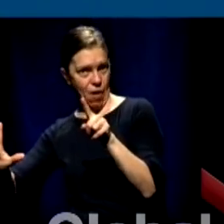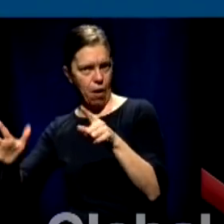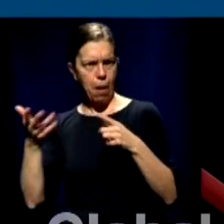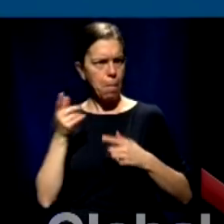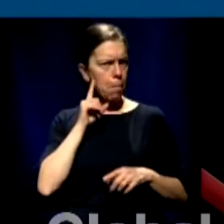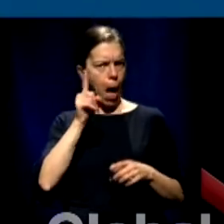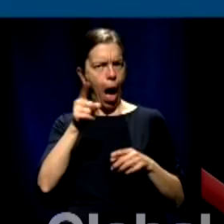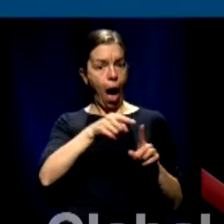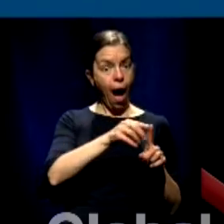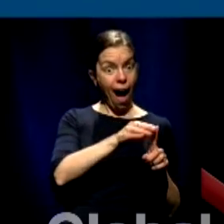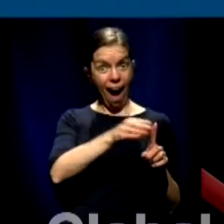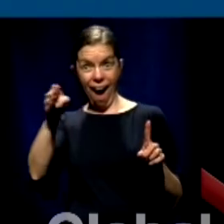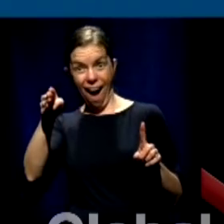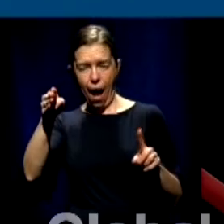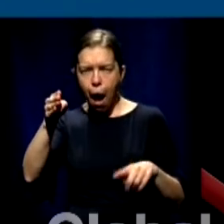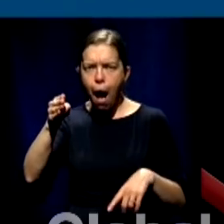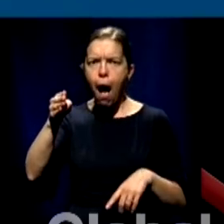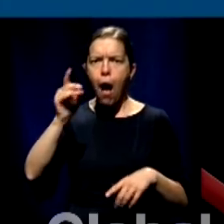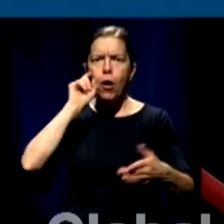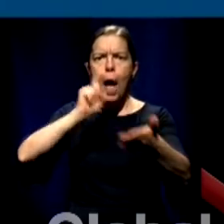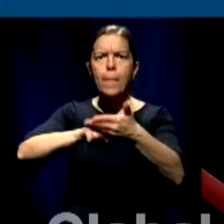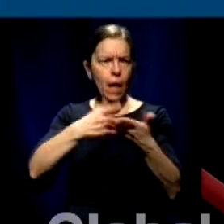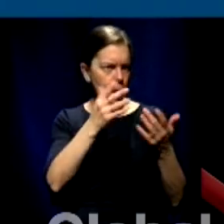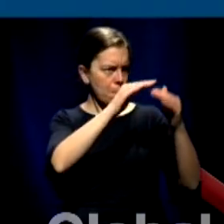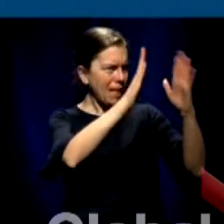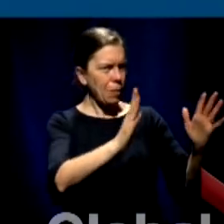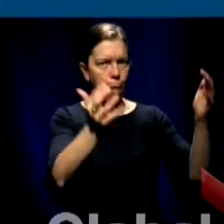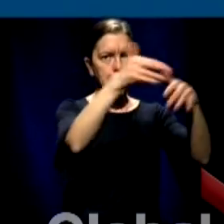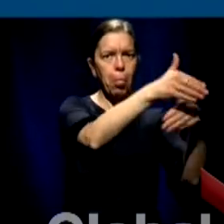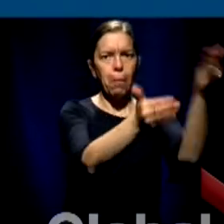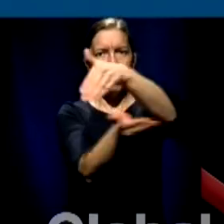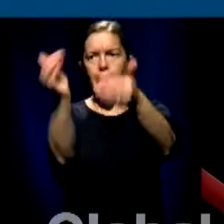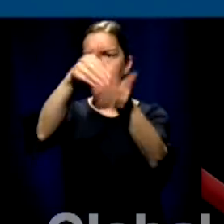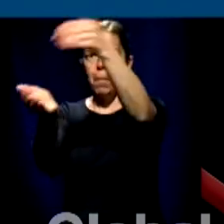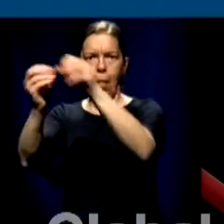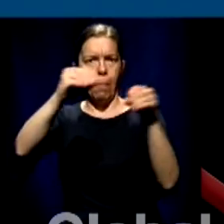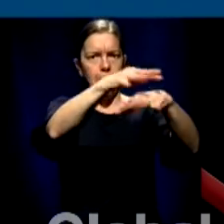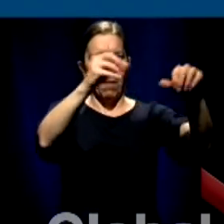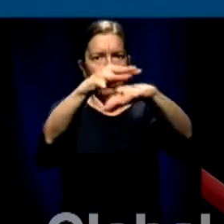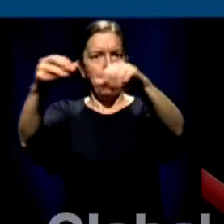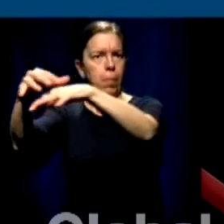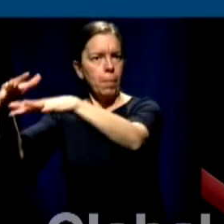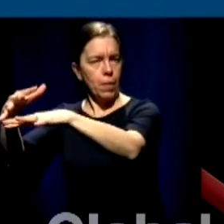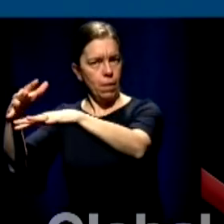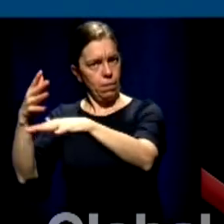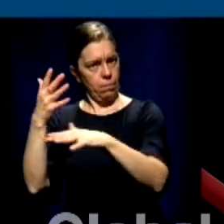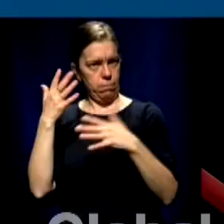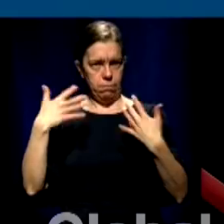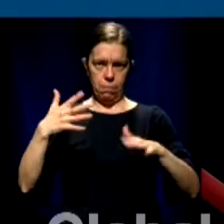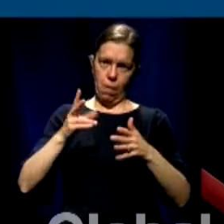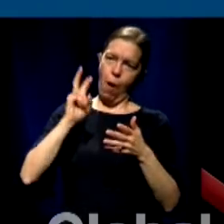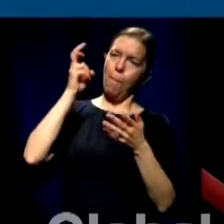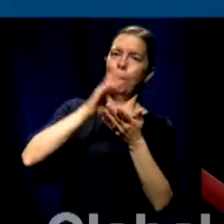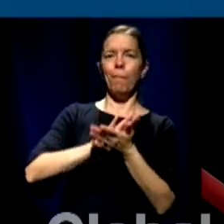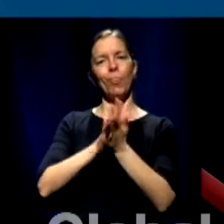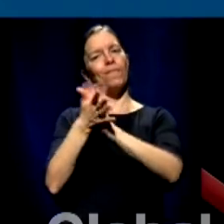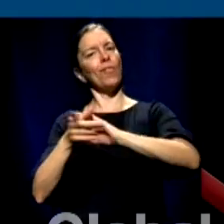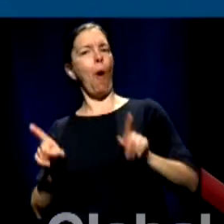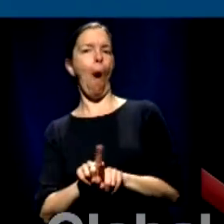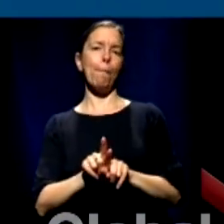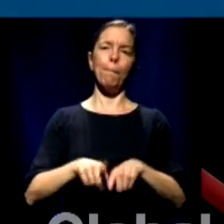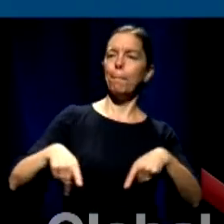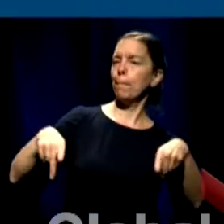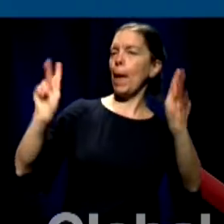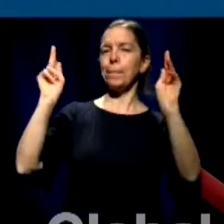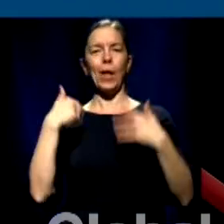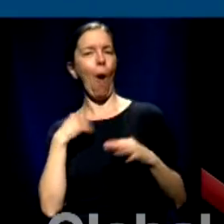people's homes as if because the curfew was at 9 30 p.m. rather than 8 p.m. it